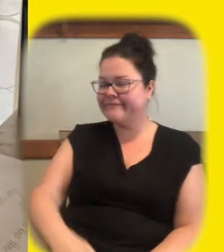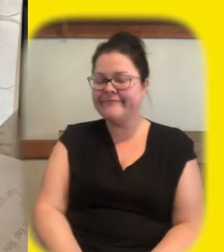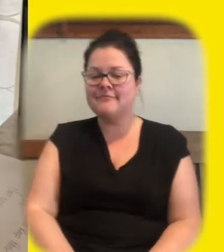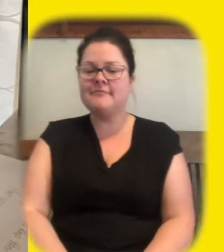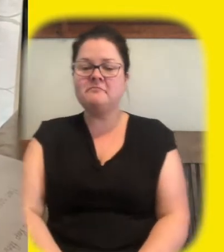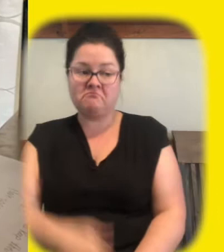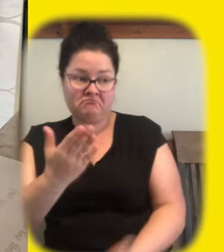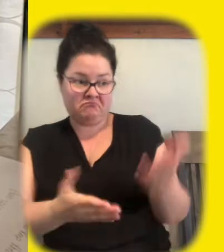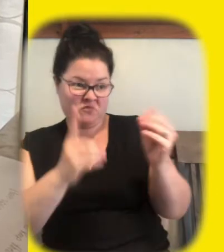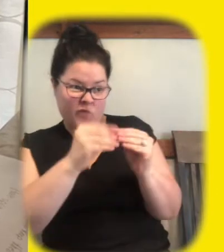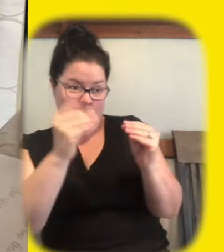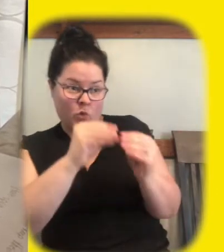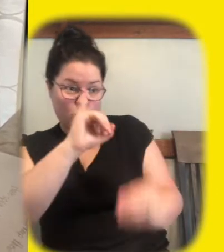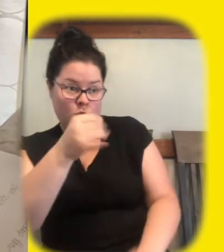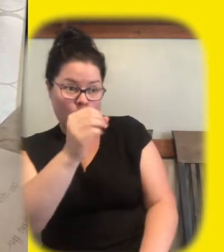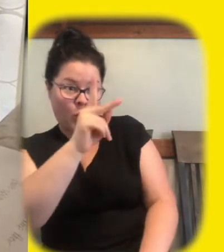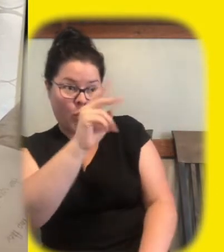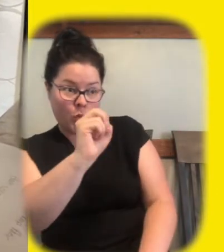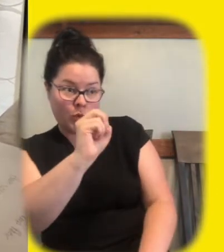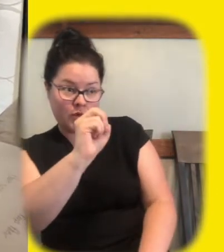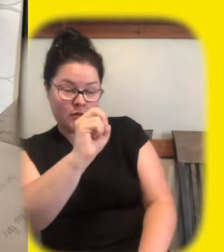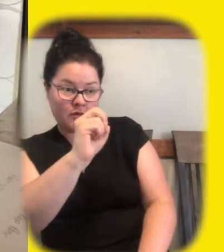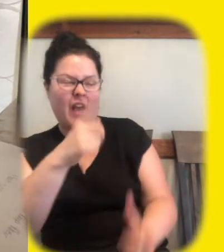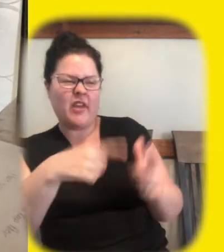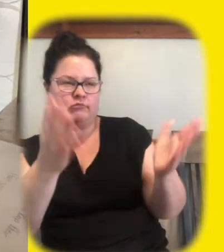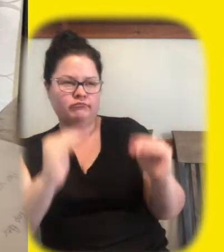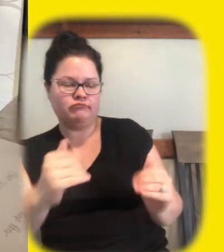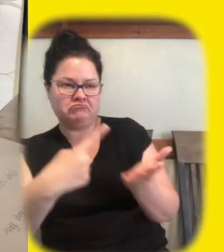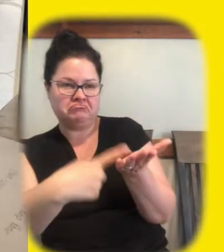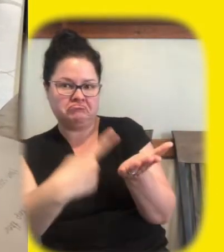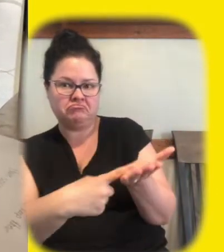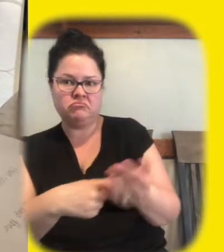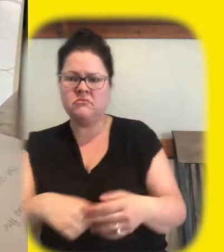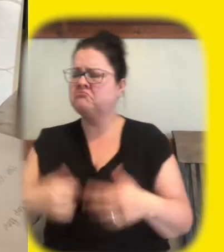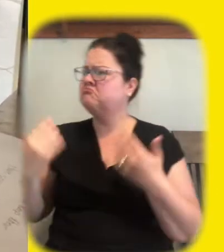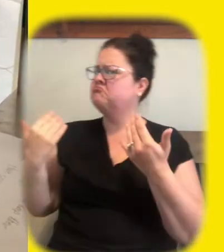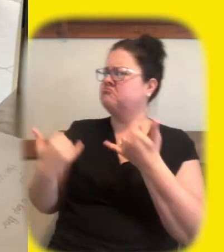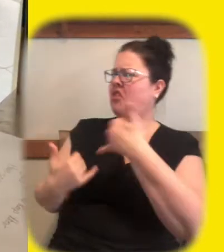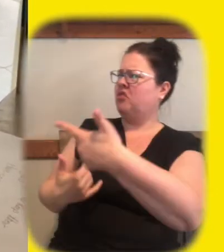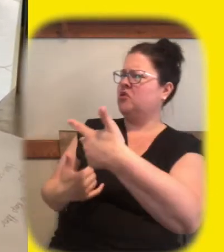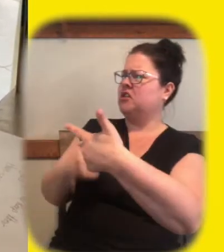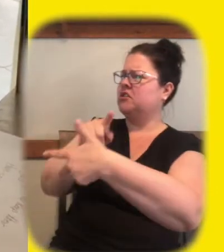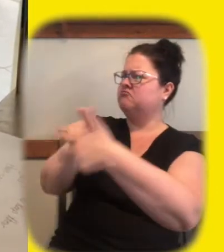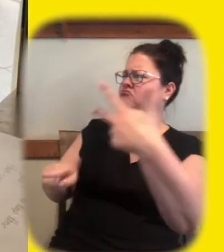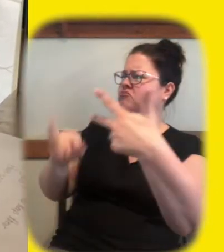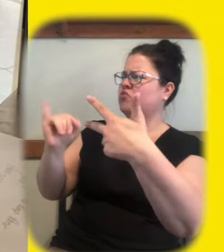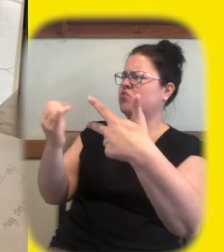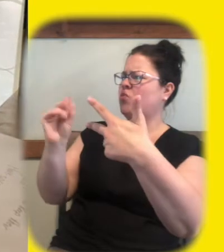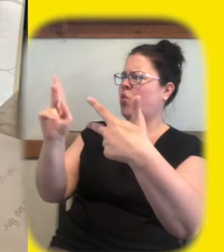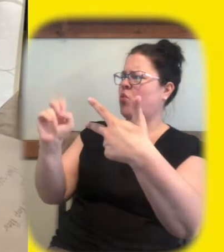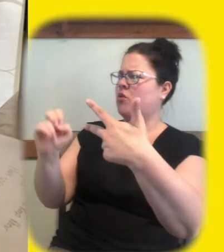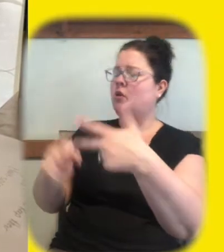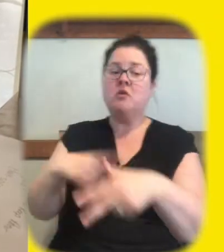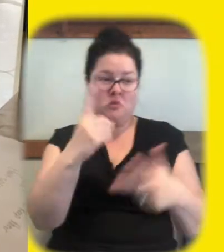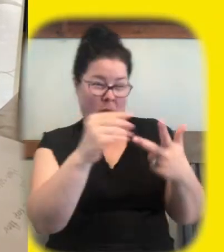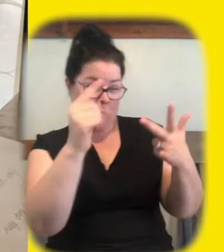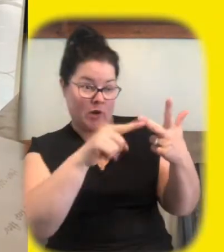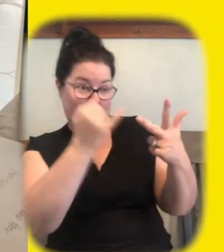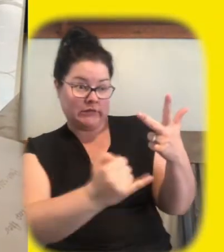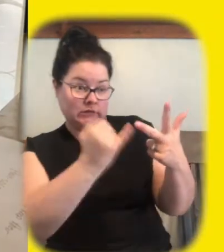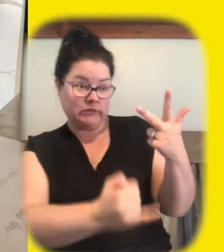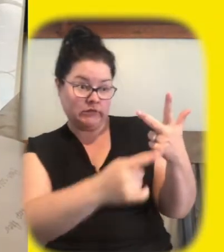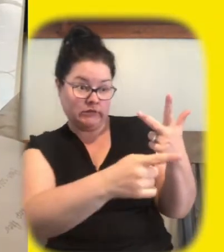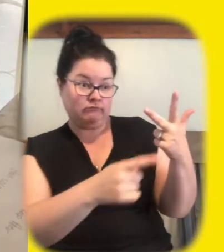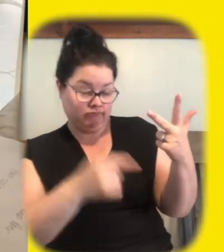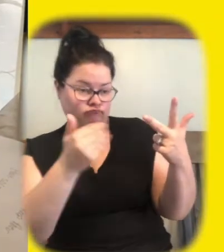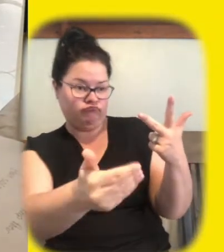okay uh do you want to tell one more joke before we get into our arctic science you only have three jokes all right well what's one more